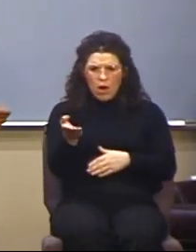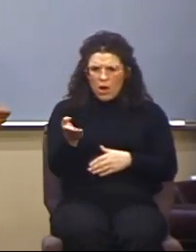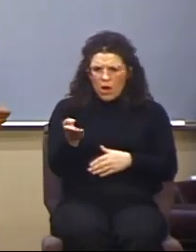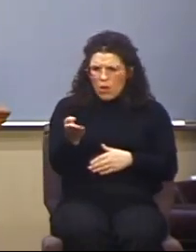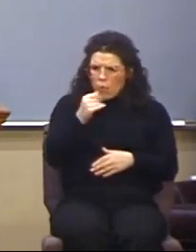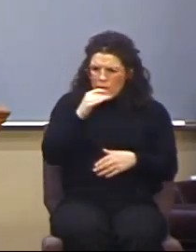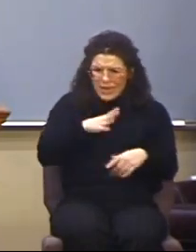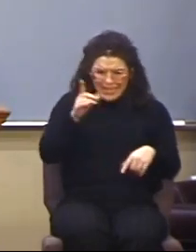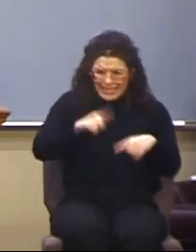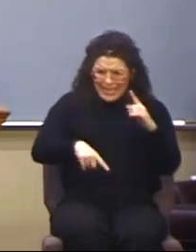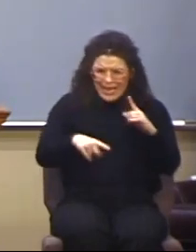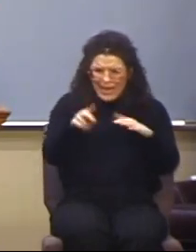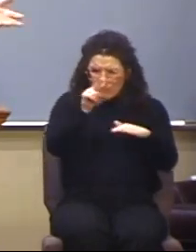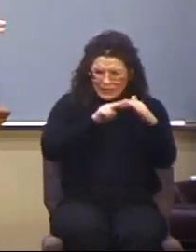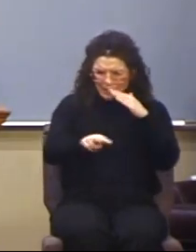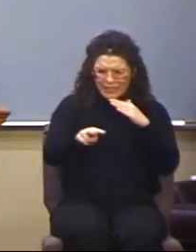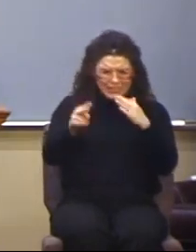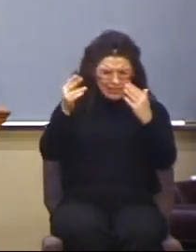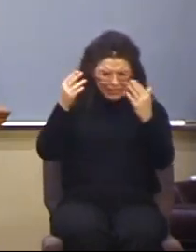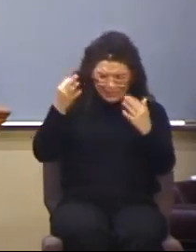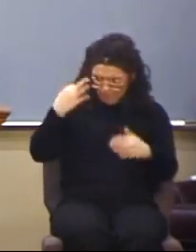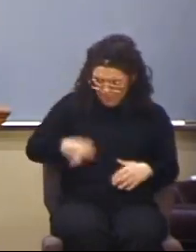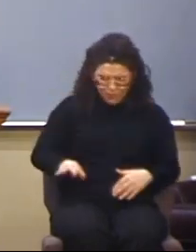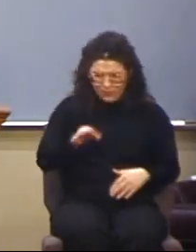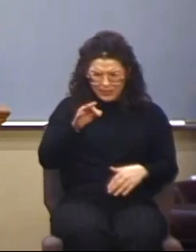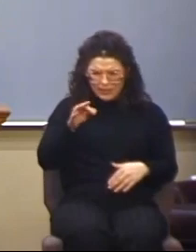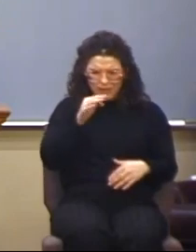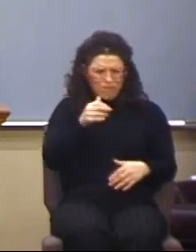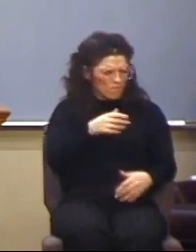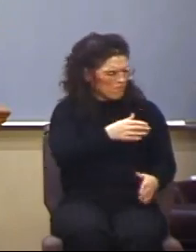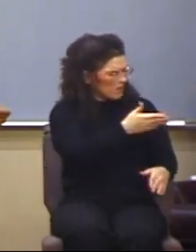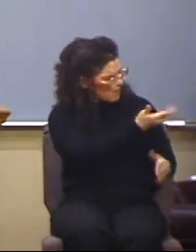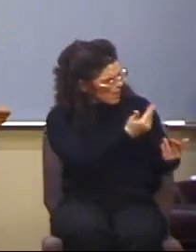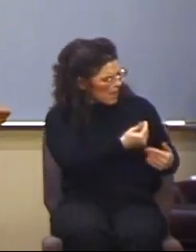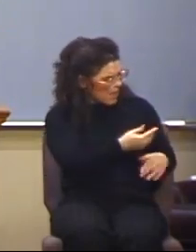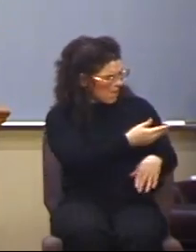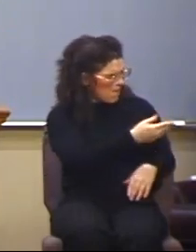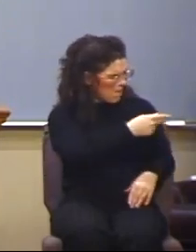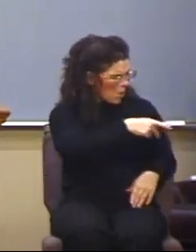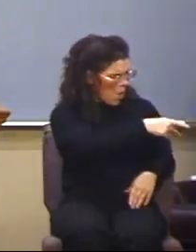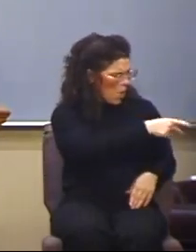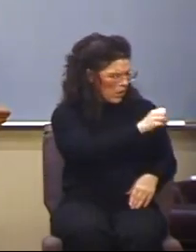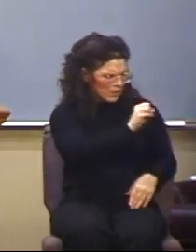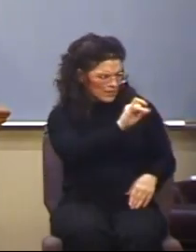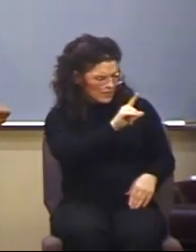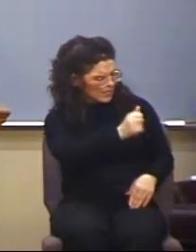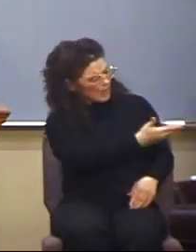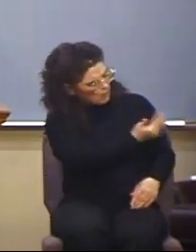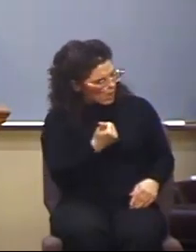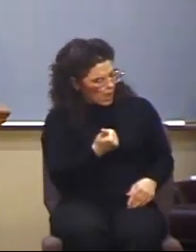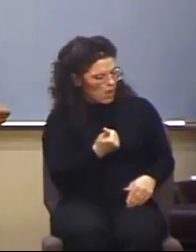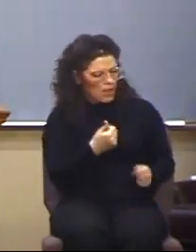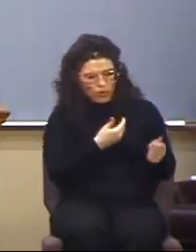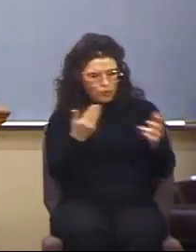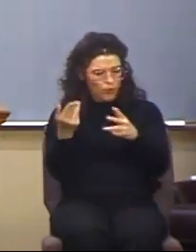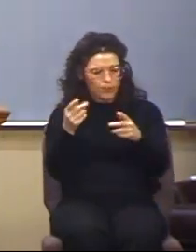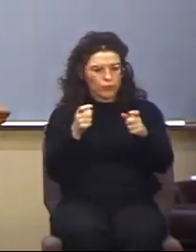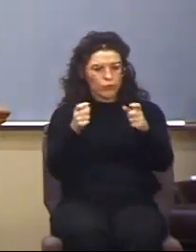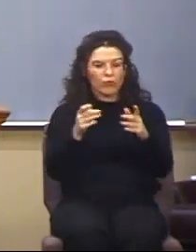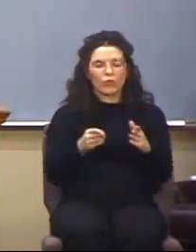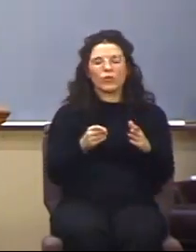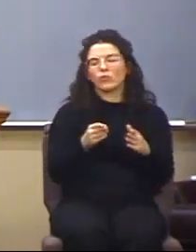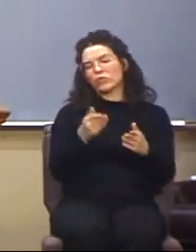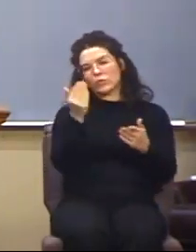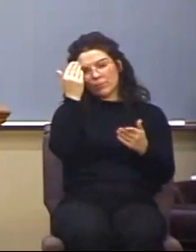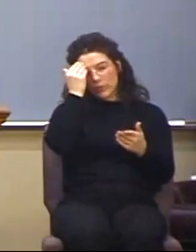gone, they caught Paul and Silas and threw them onto the marketplace, onto the rulers. So just be aware. There